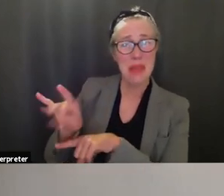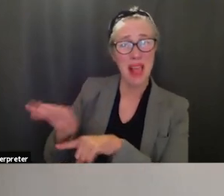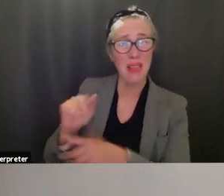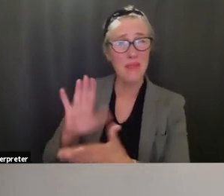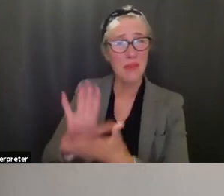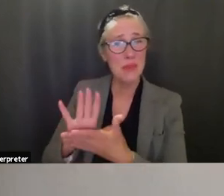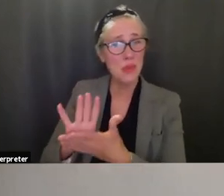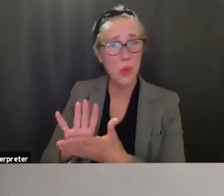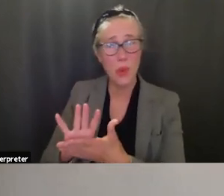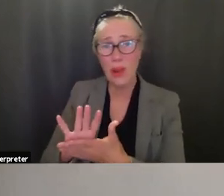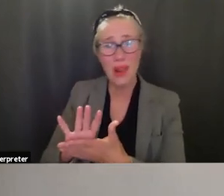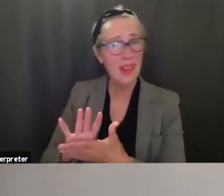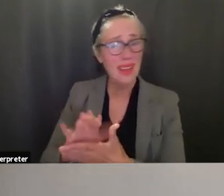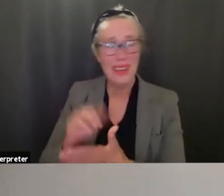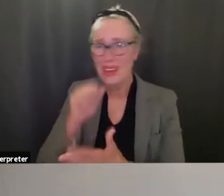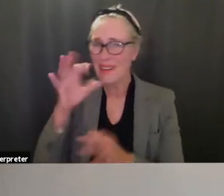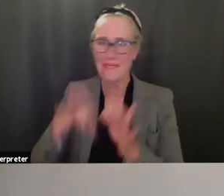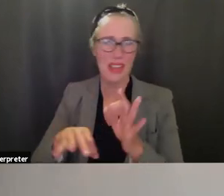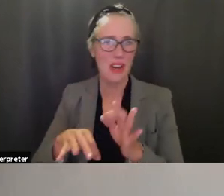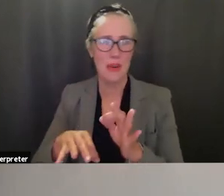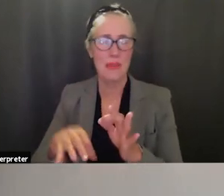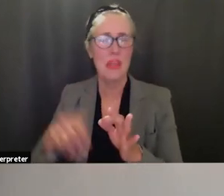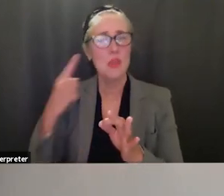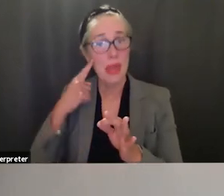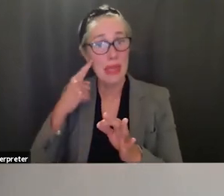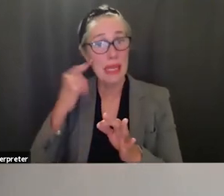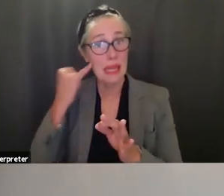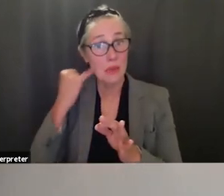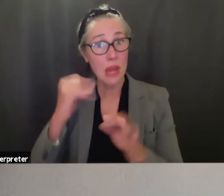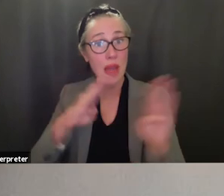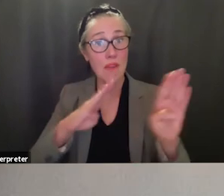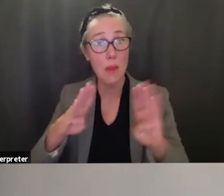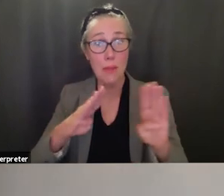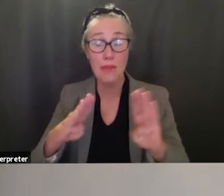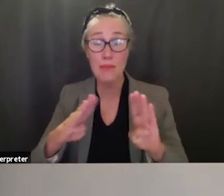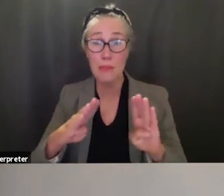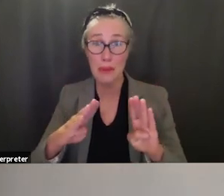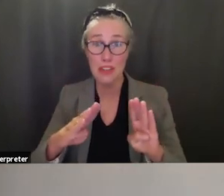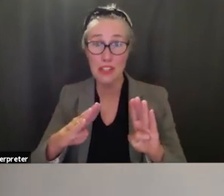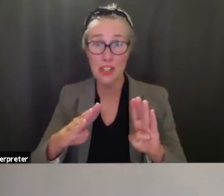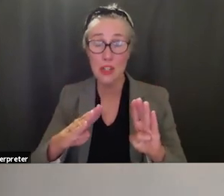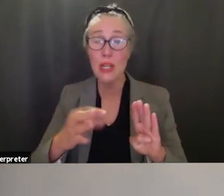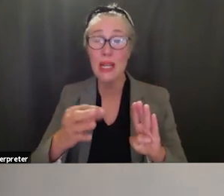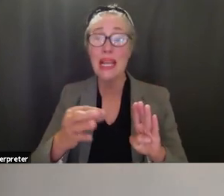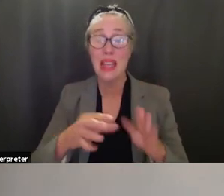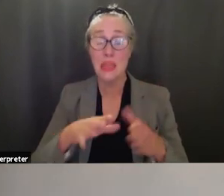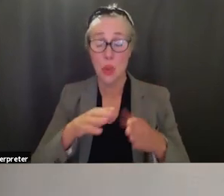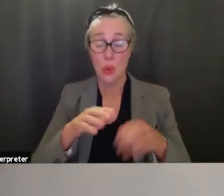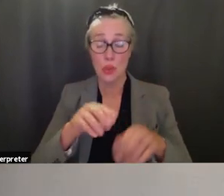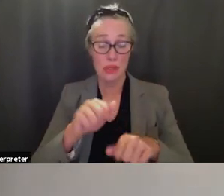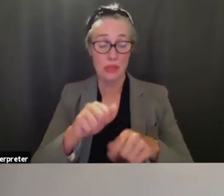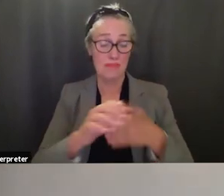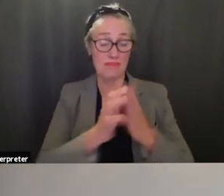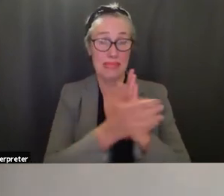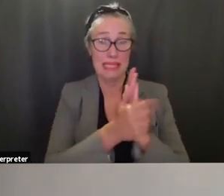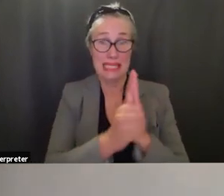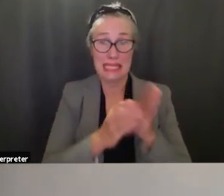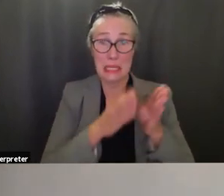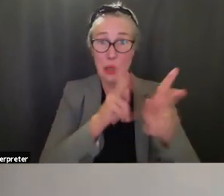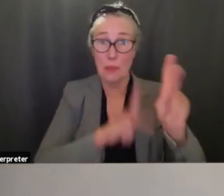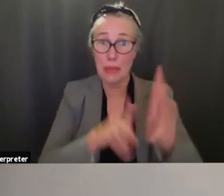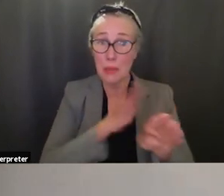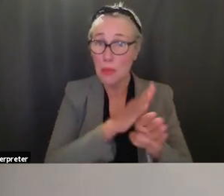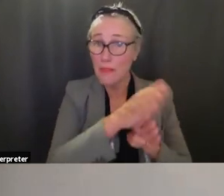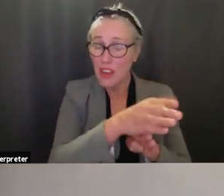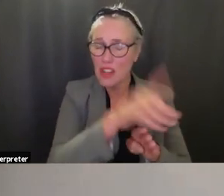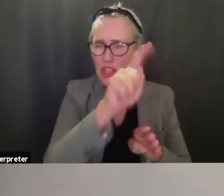at our behavior specialists it's important to make sure there's cultural proficiency that they understand the cultures of how kids what they're coming in and and to